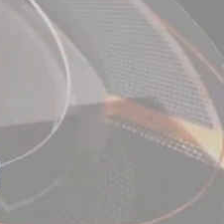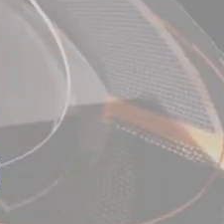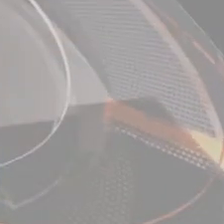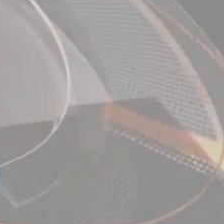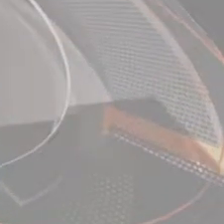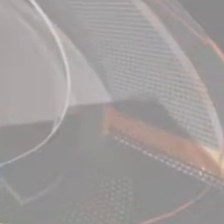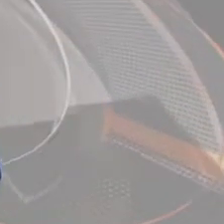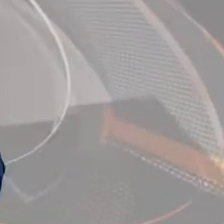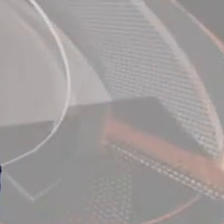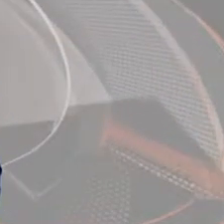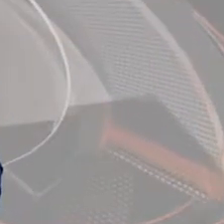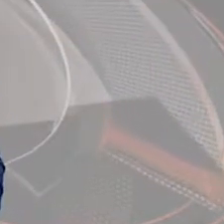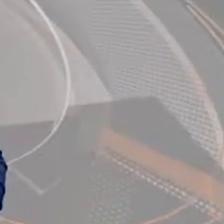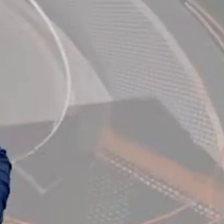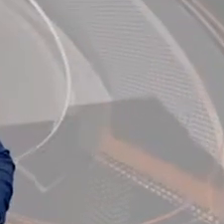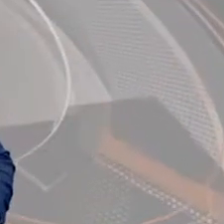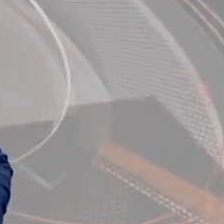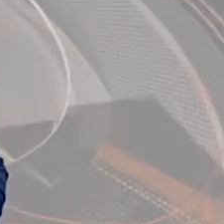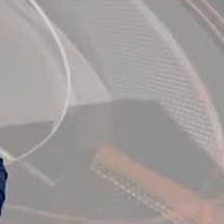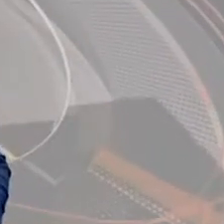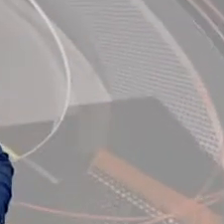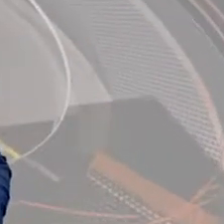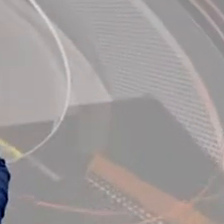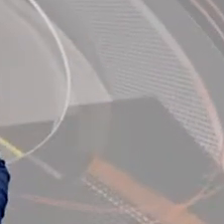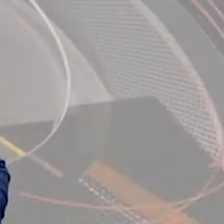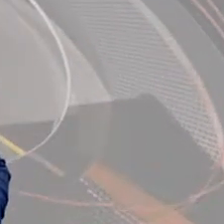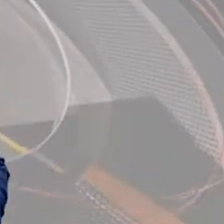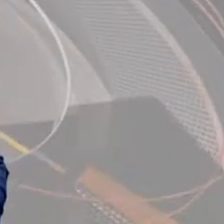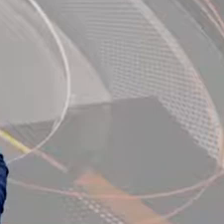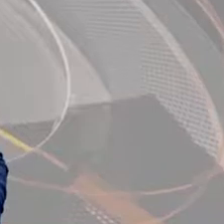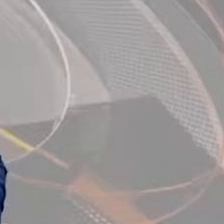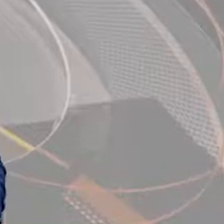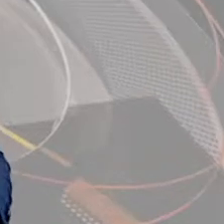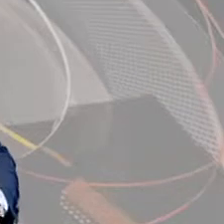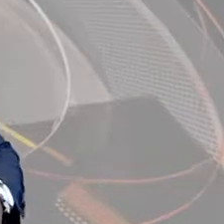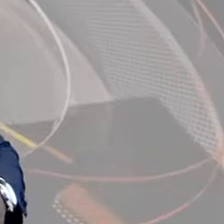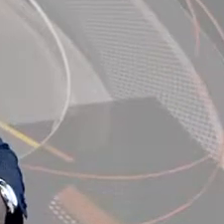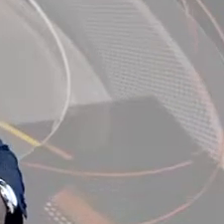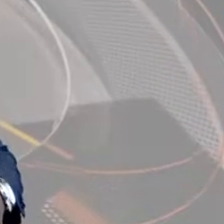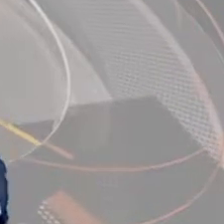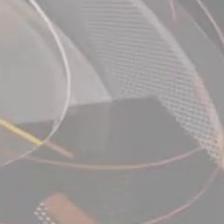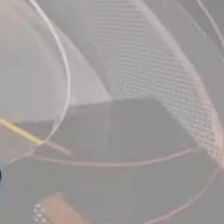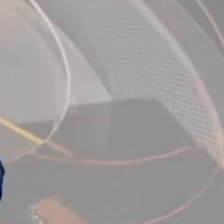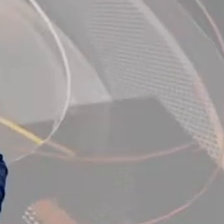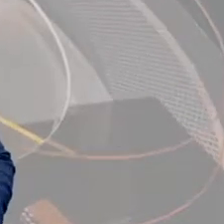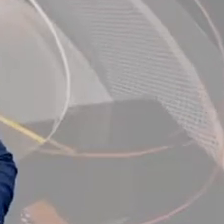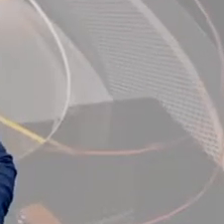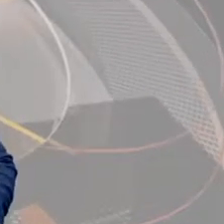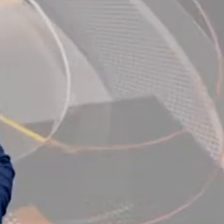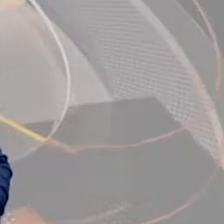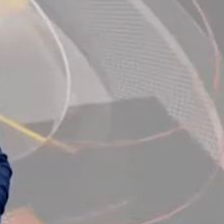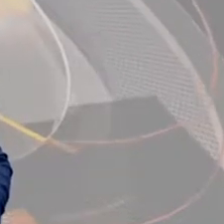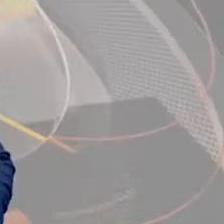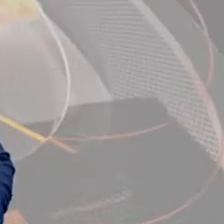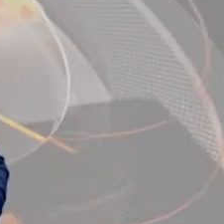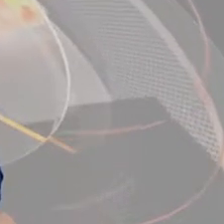Yes, Parliamentary Committee approves the removal of age limit as FUFA unveils new Cranes court. A